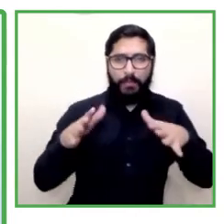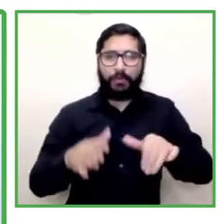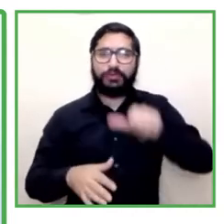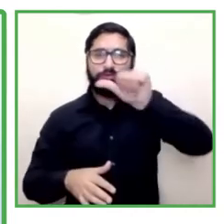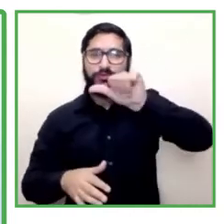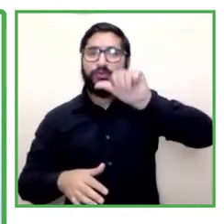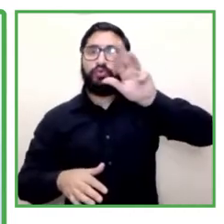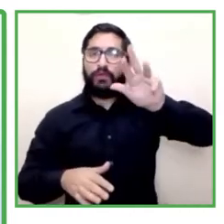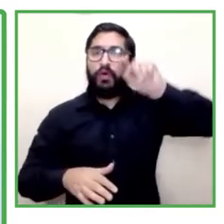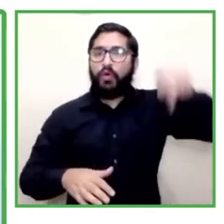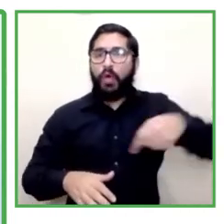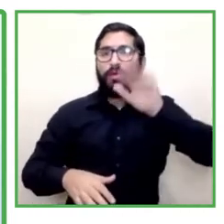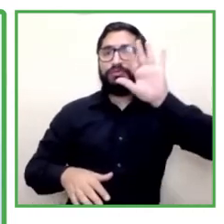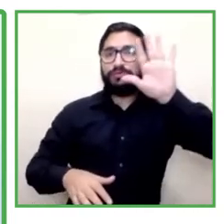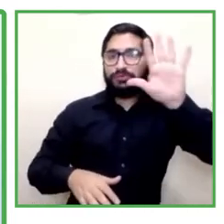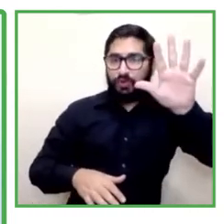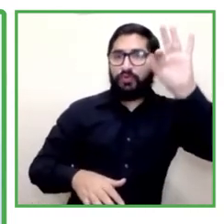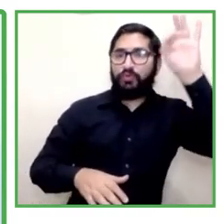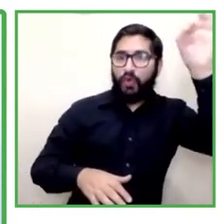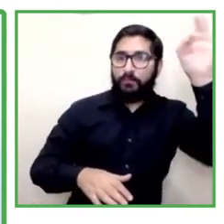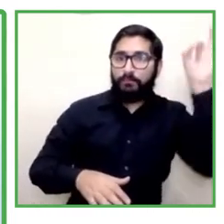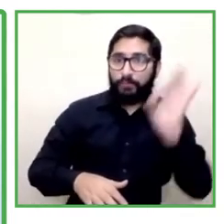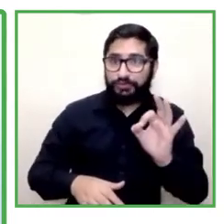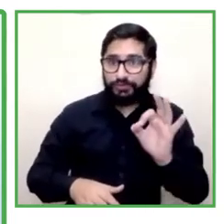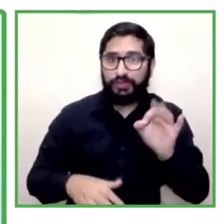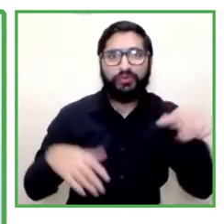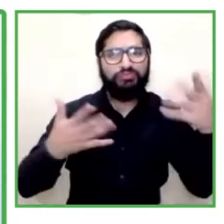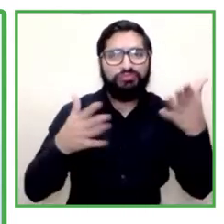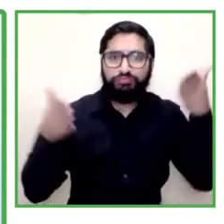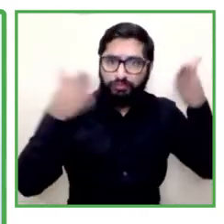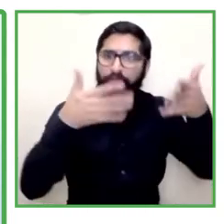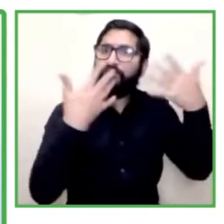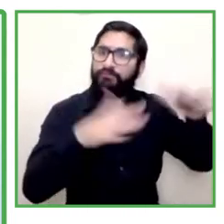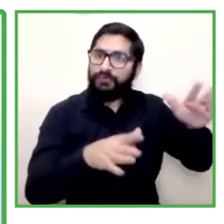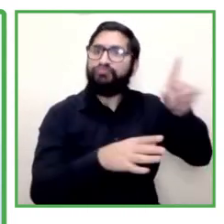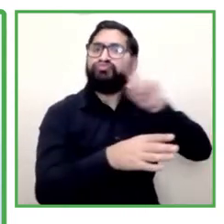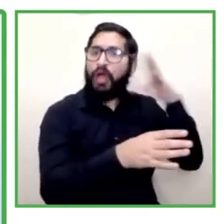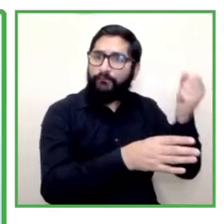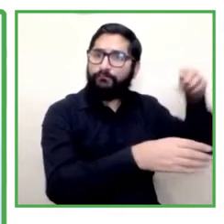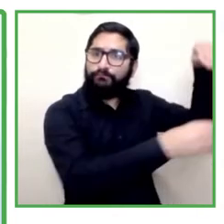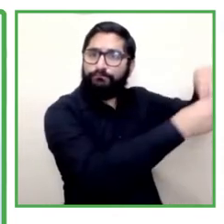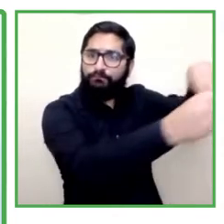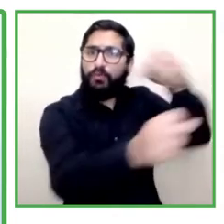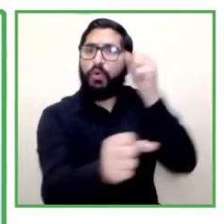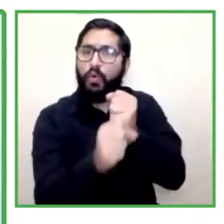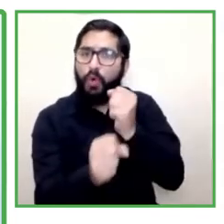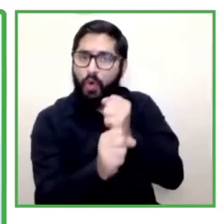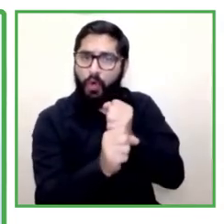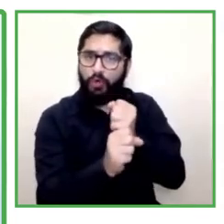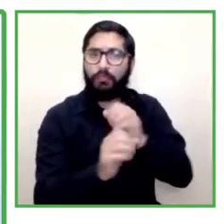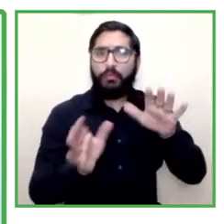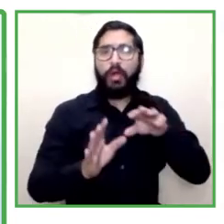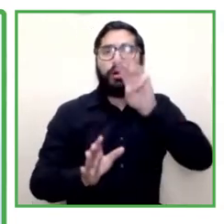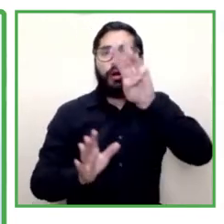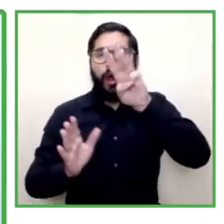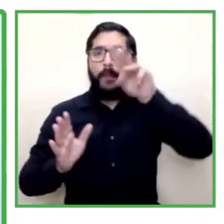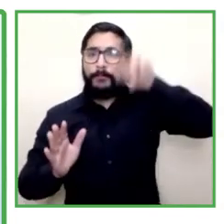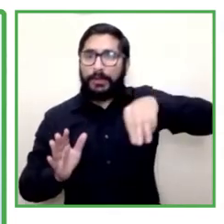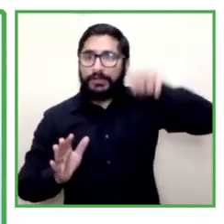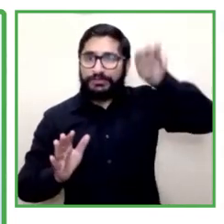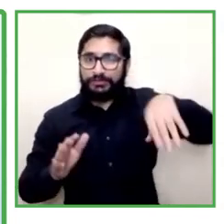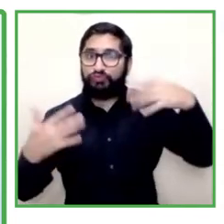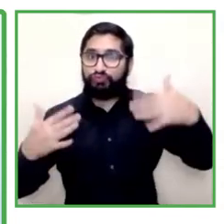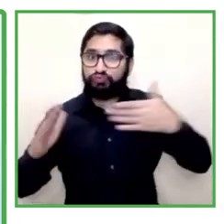percent the dispositions are still occupied involving now increasing after